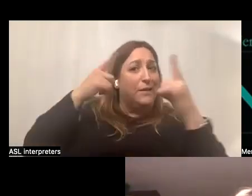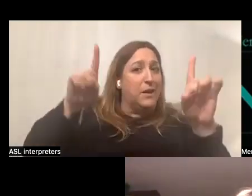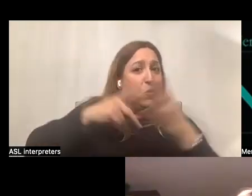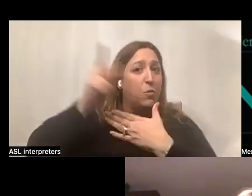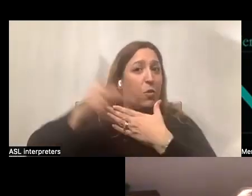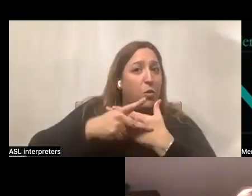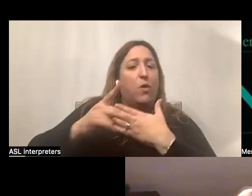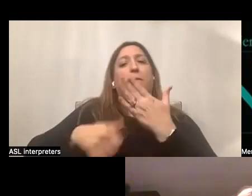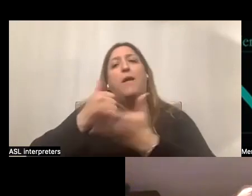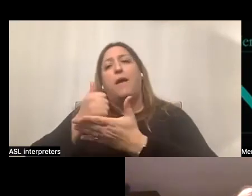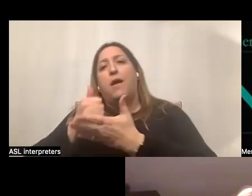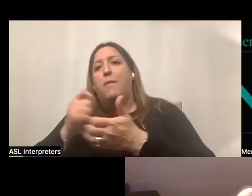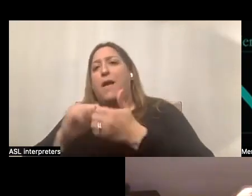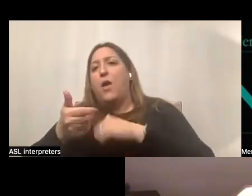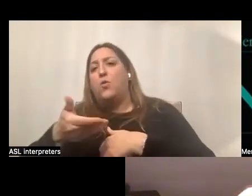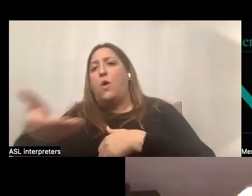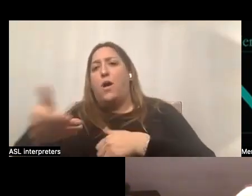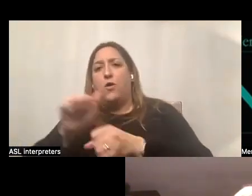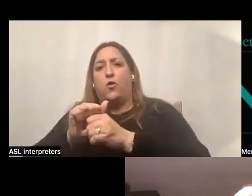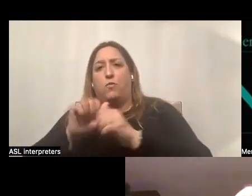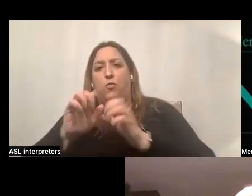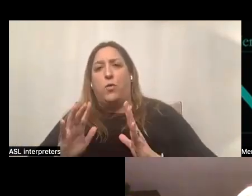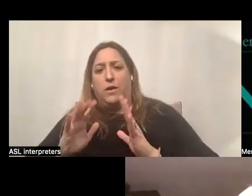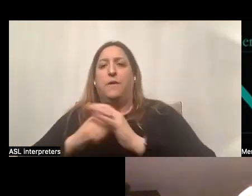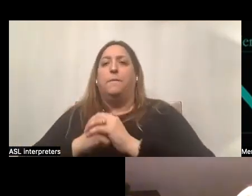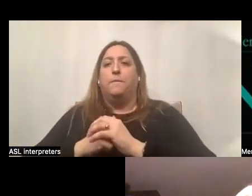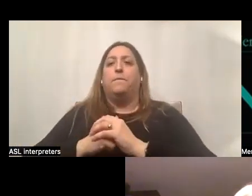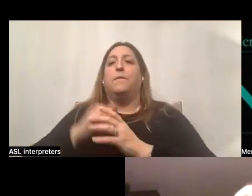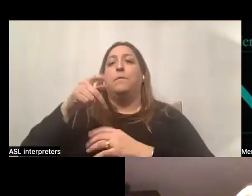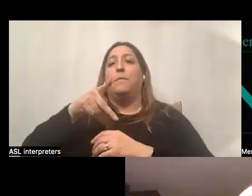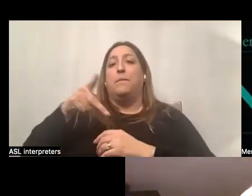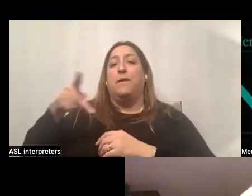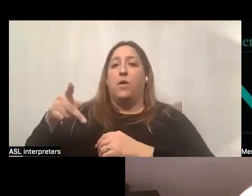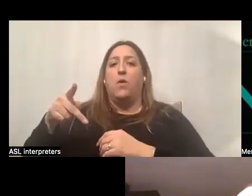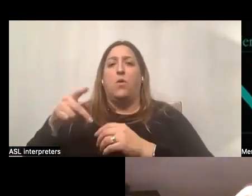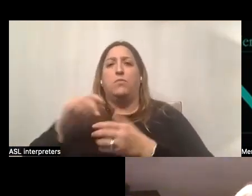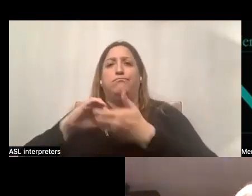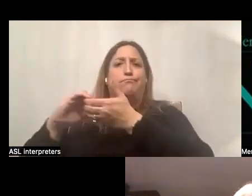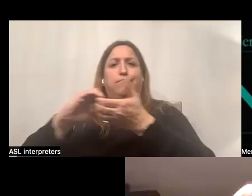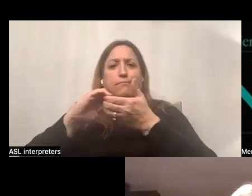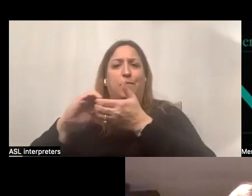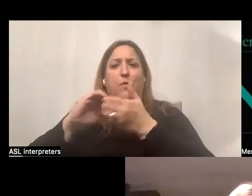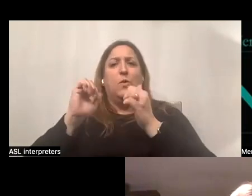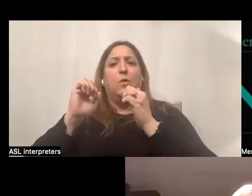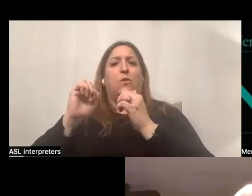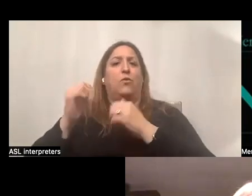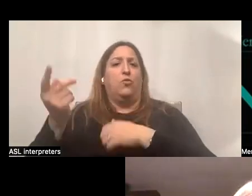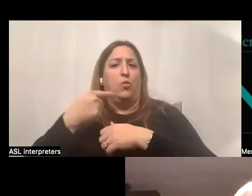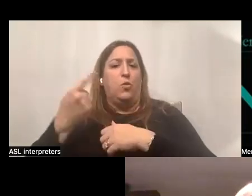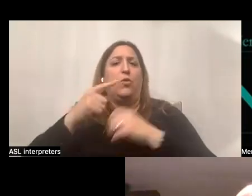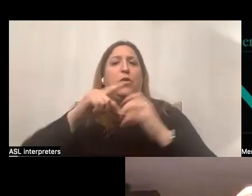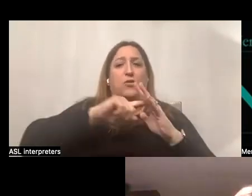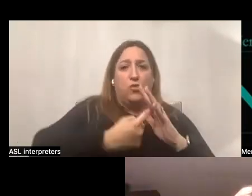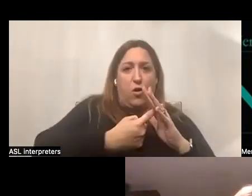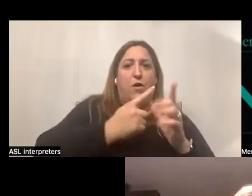tips on how to hire an employee. So PPL works hand in hand with the MCO. They started off and then they handed over